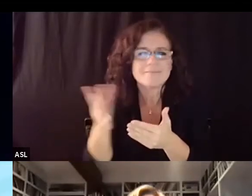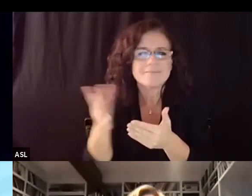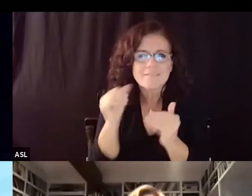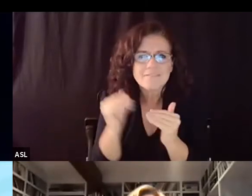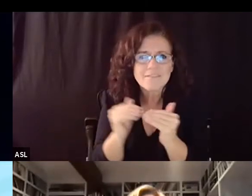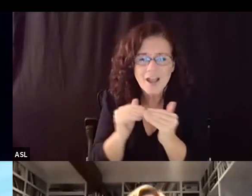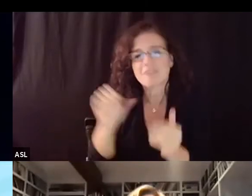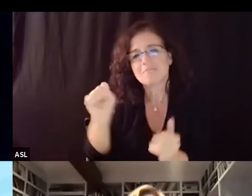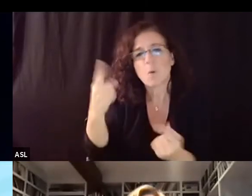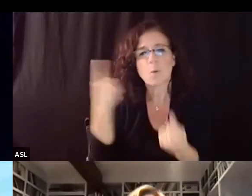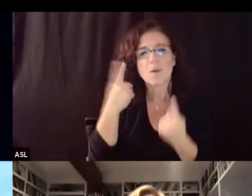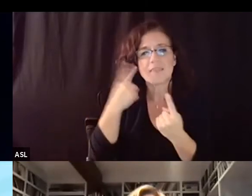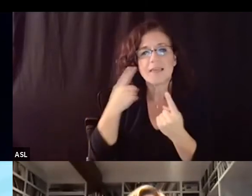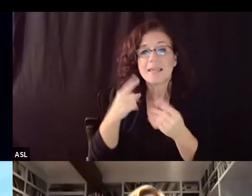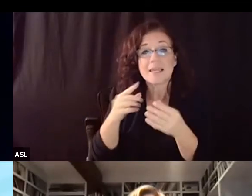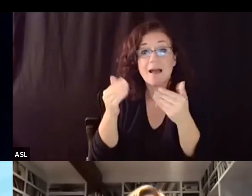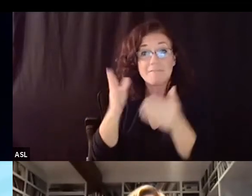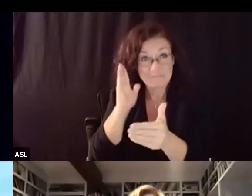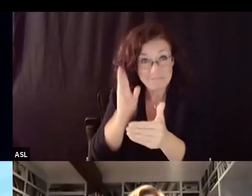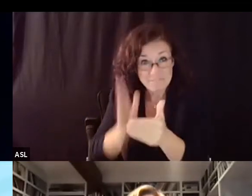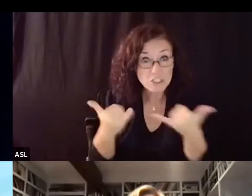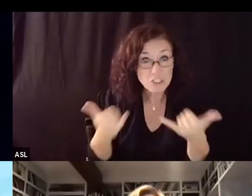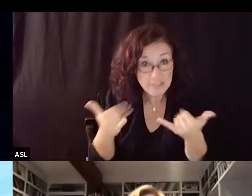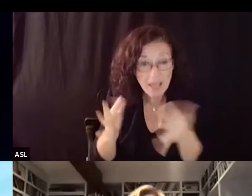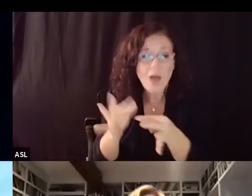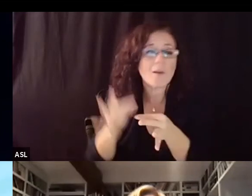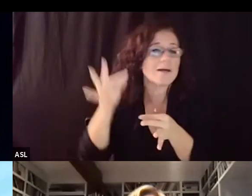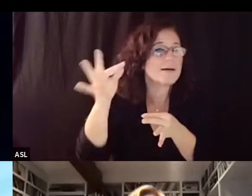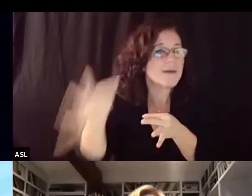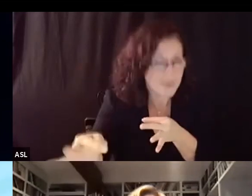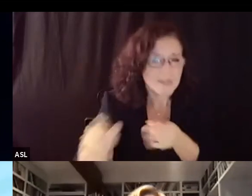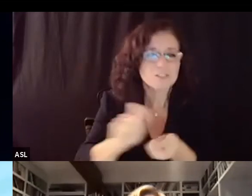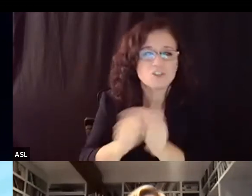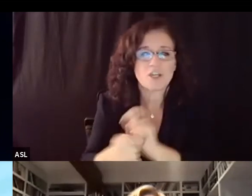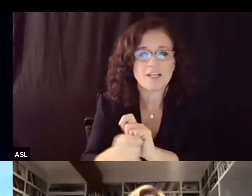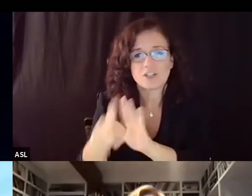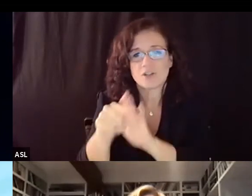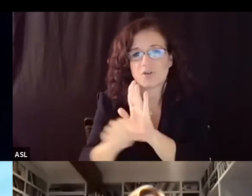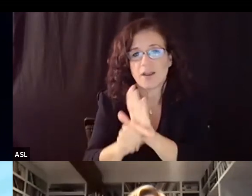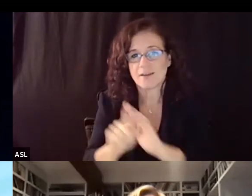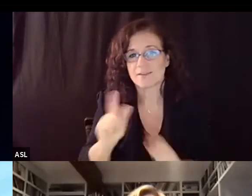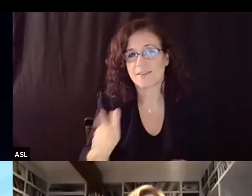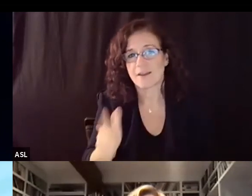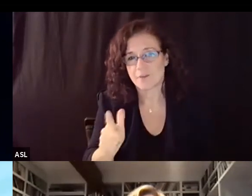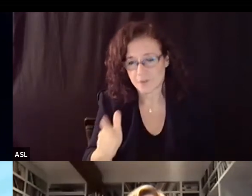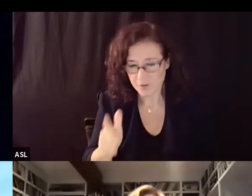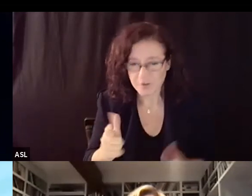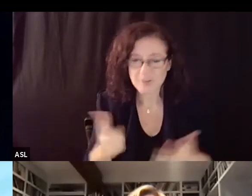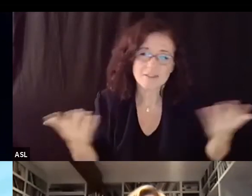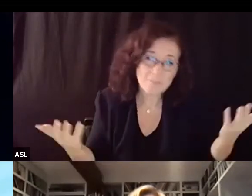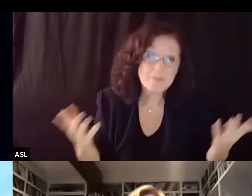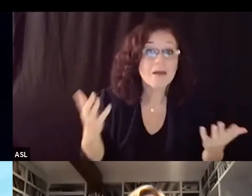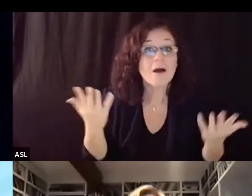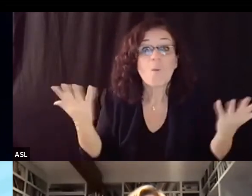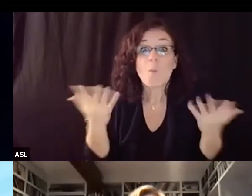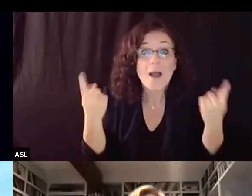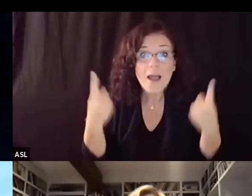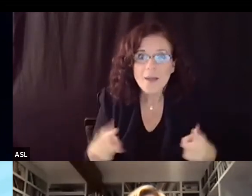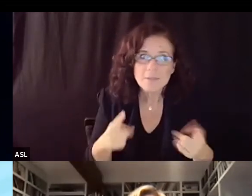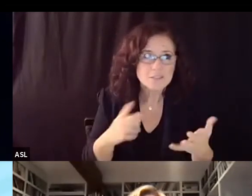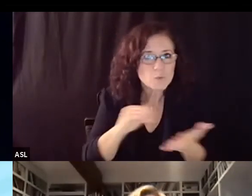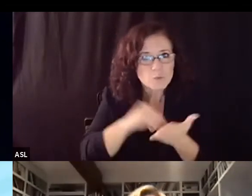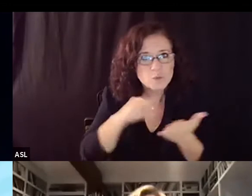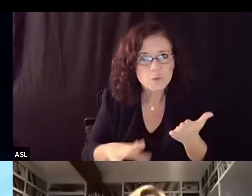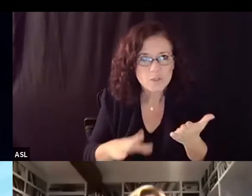to mind the concern about what happens to those students who not have permanent records with d's and f's and so we'll be providing more